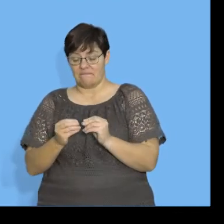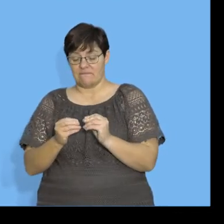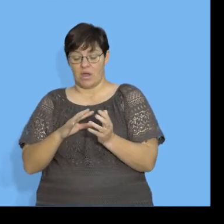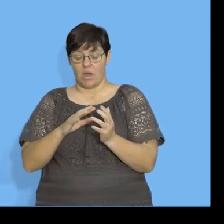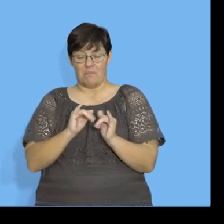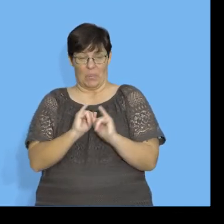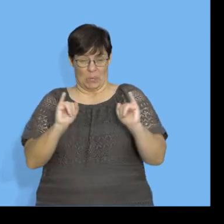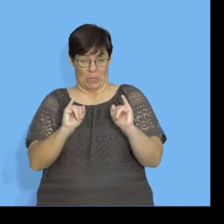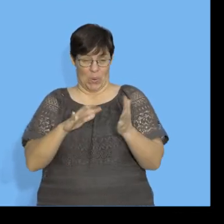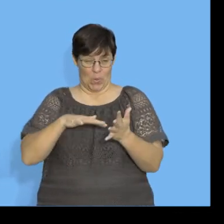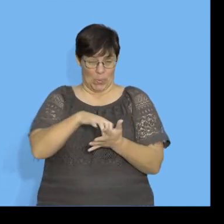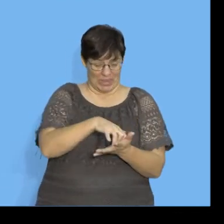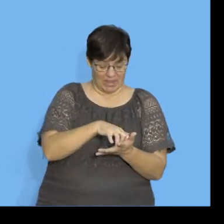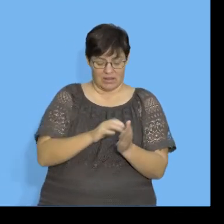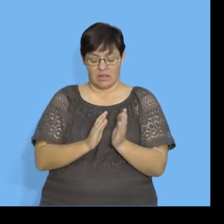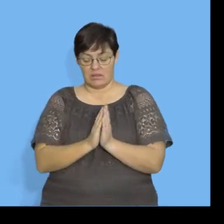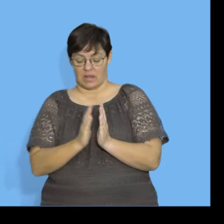have very weak, then weak.